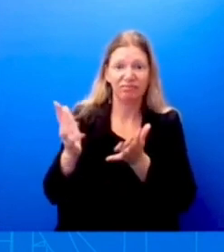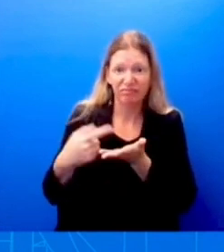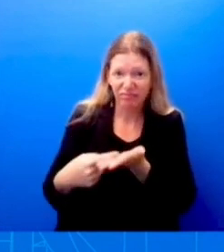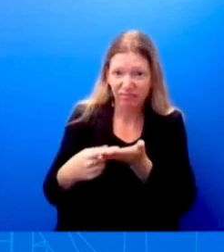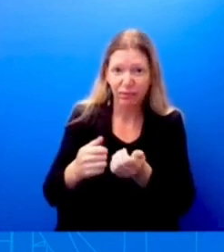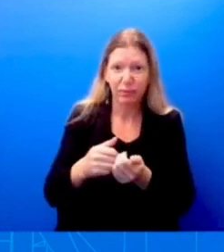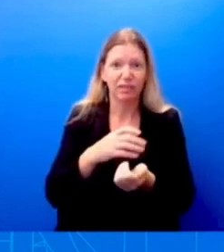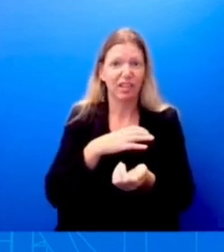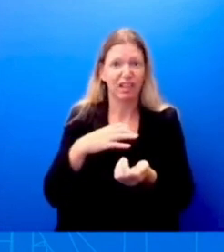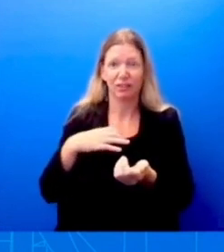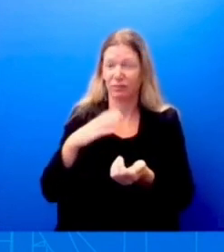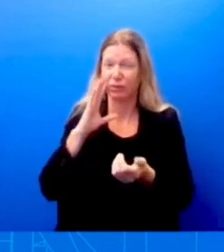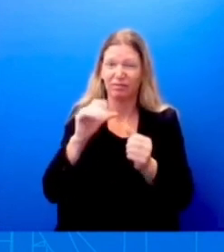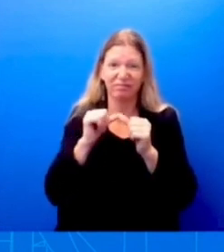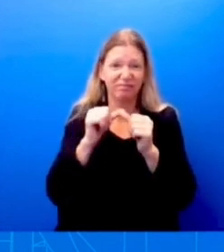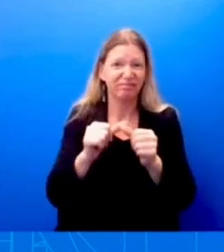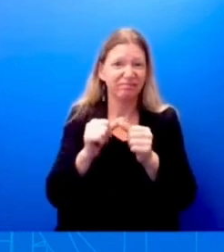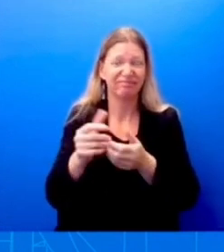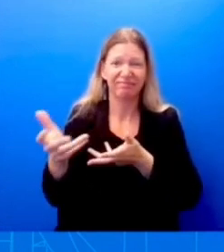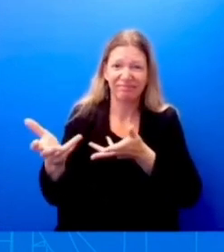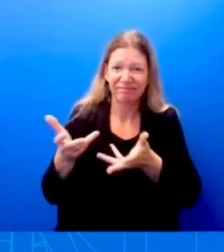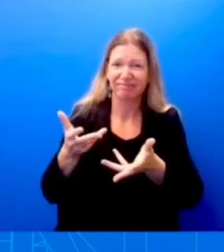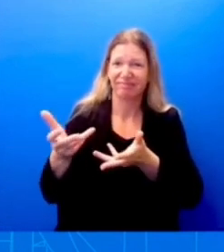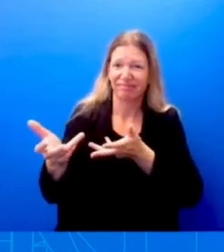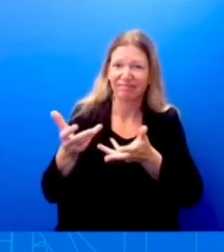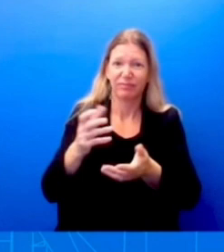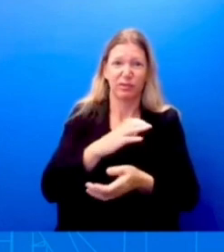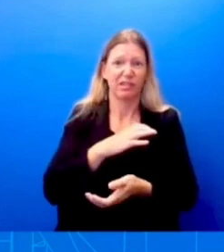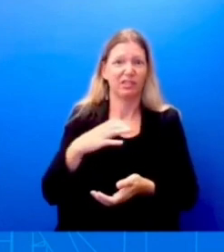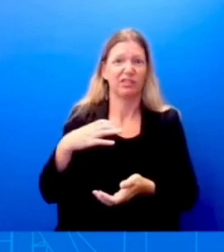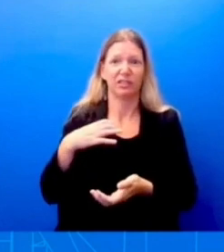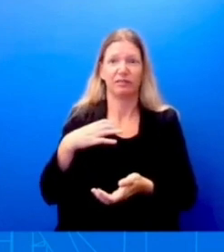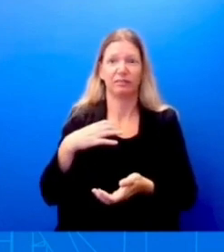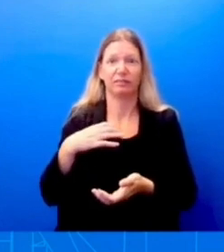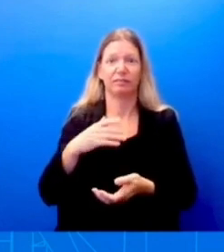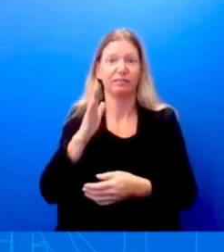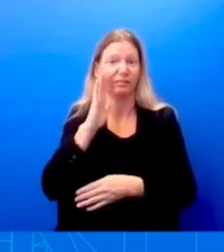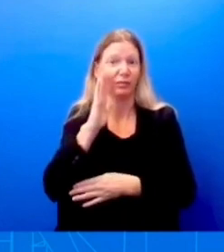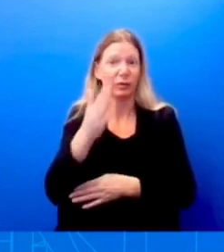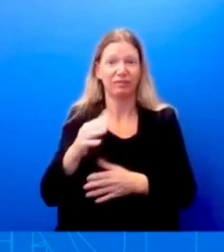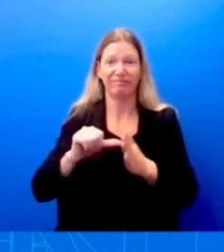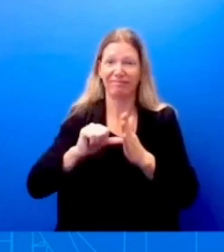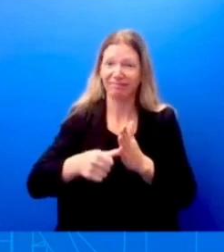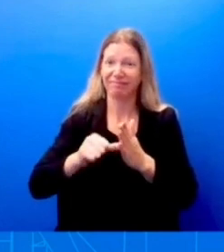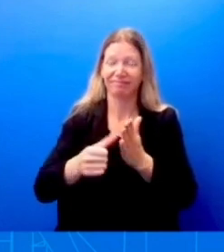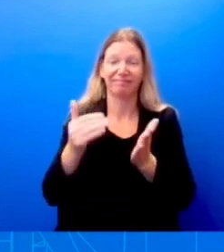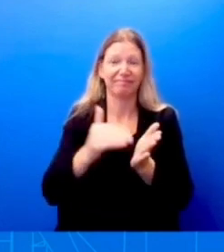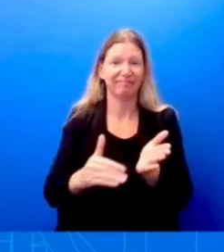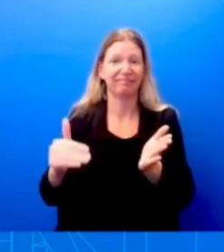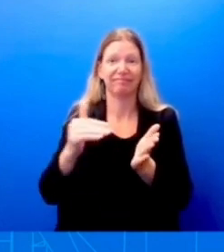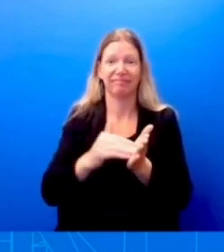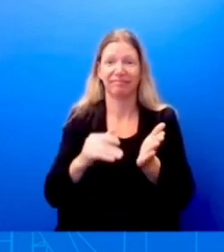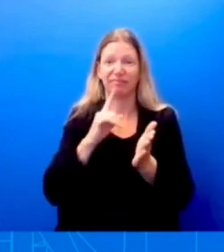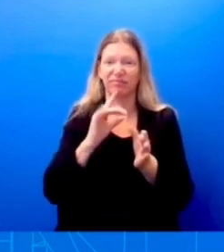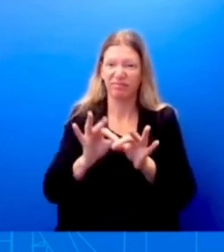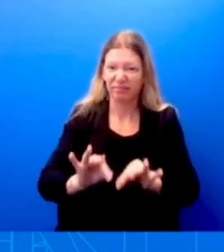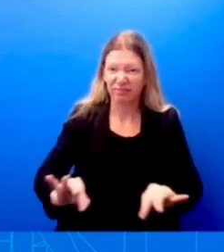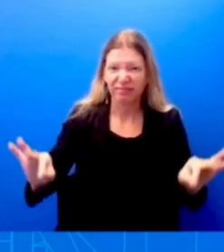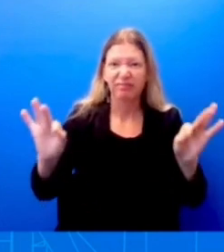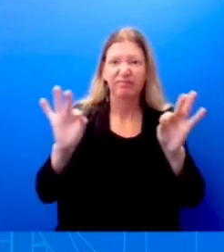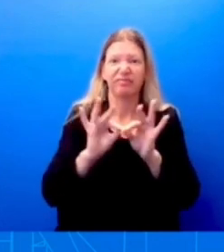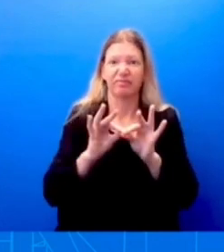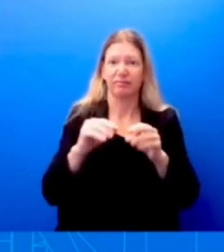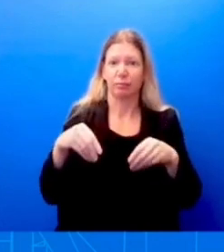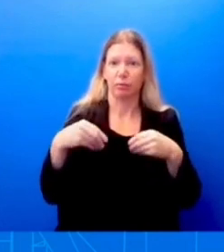engage with them. And we'll continue to underscore the importance of delivering on these bipartisan priorities that was agreed